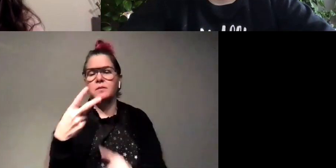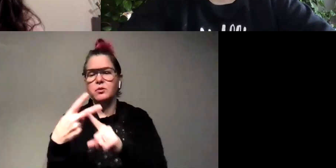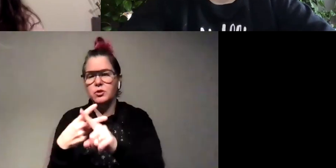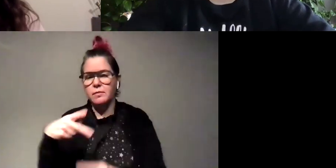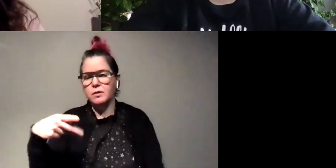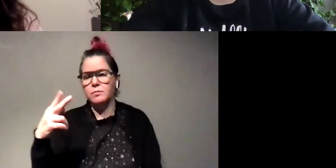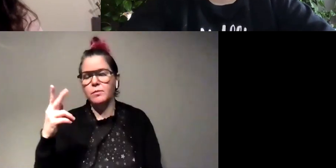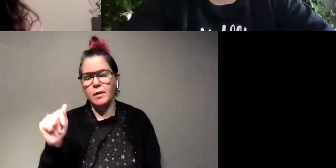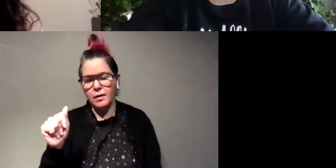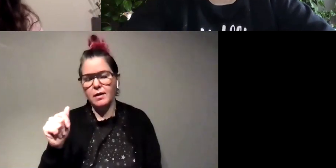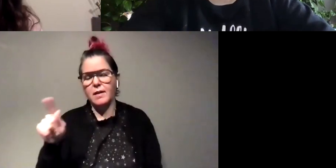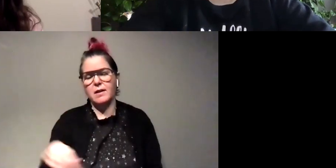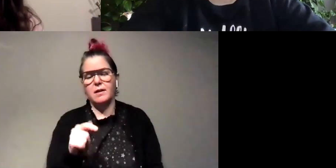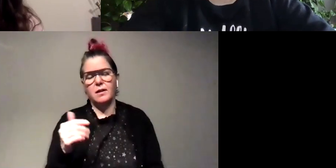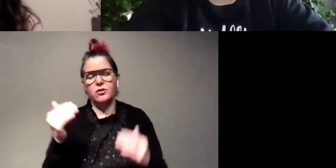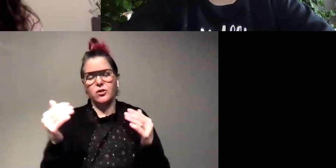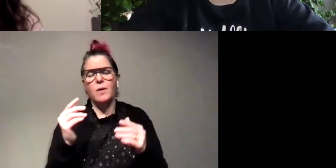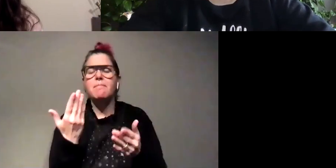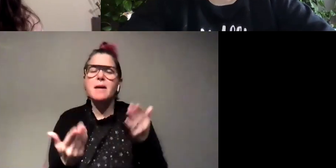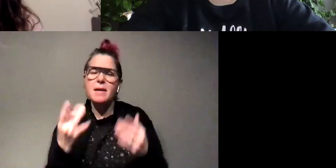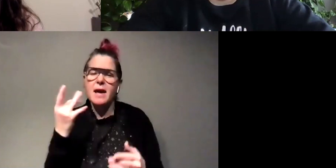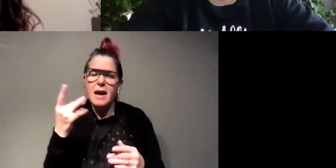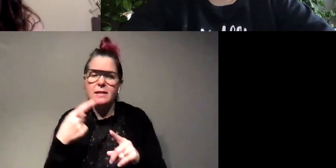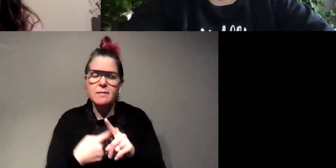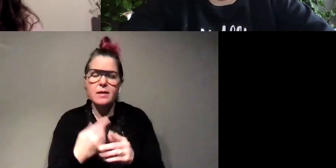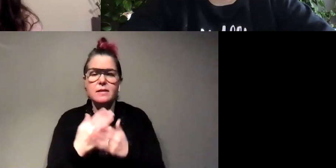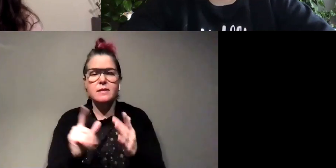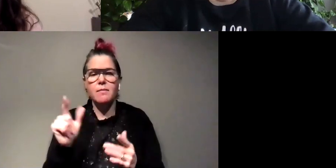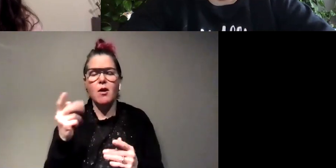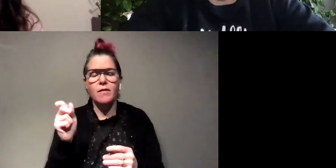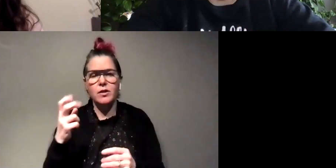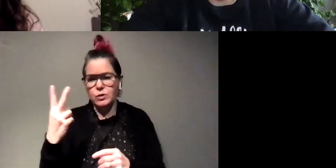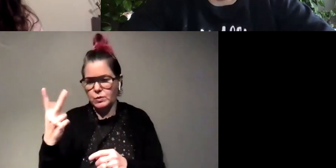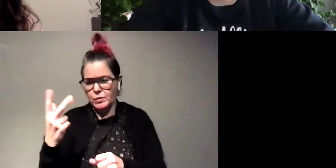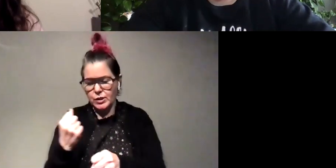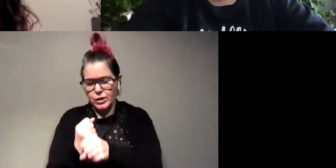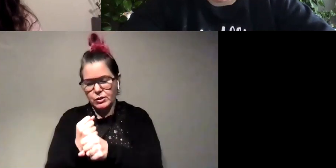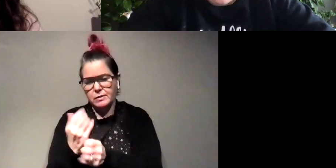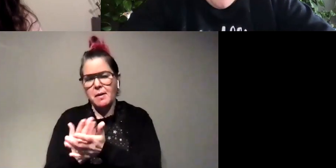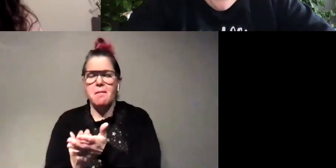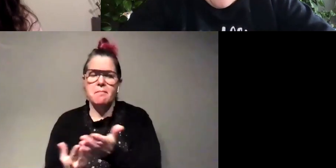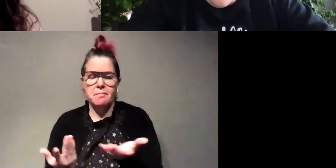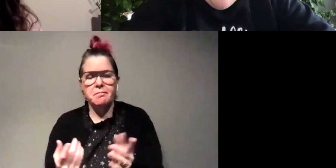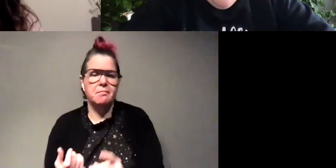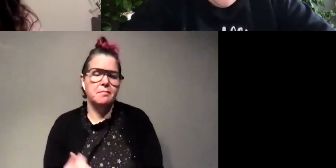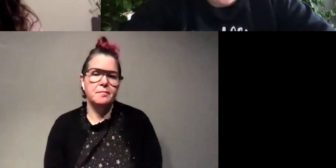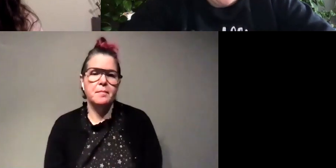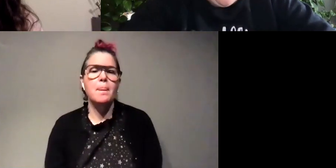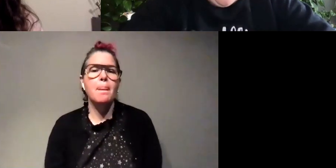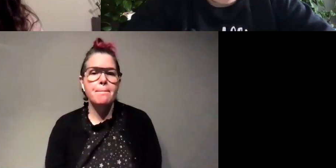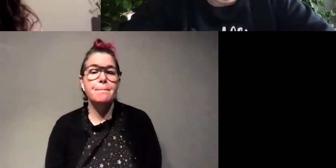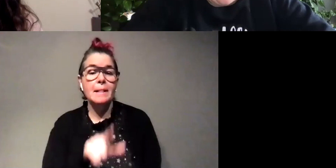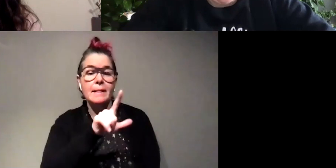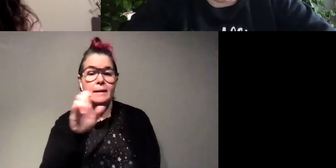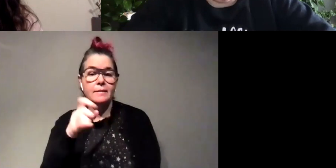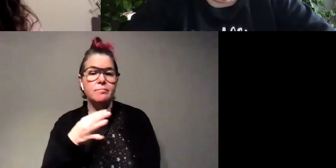pupa and adult so maybe like 18 months some of them are larva for like two or three years cool um lee would like to know